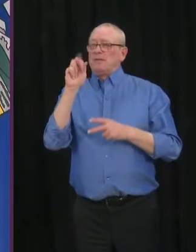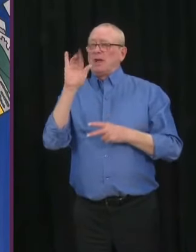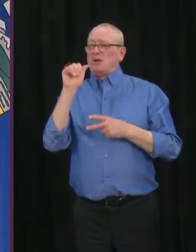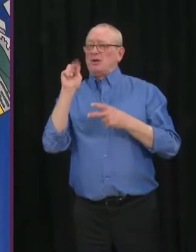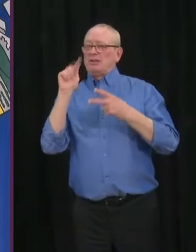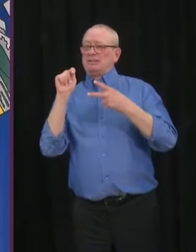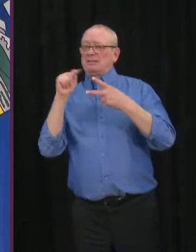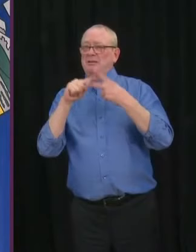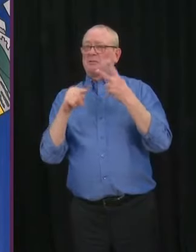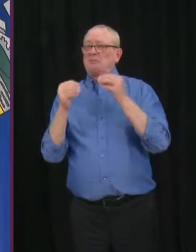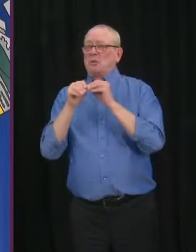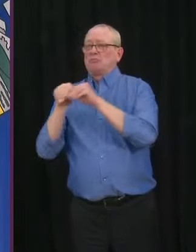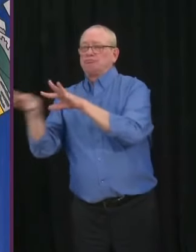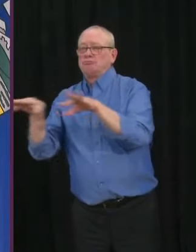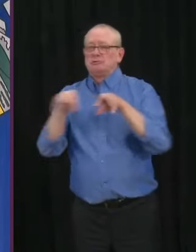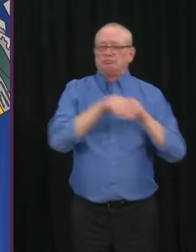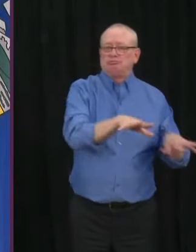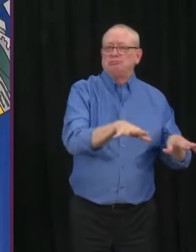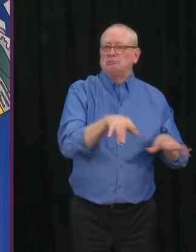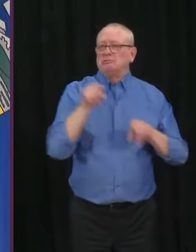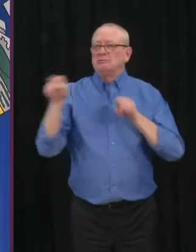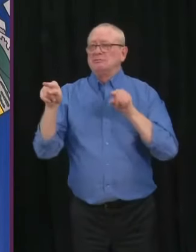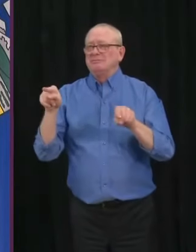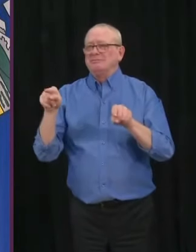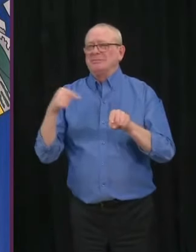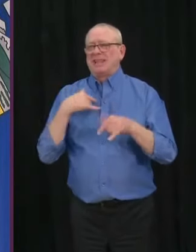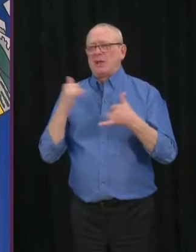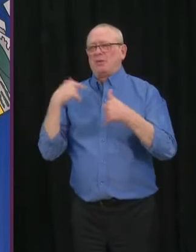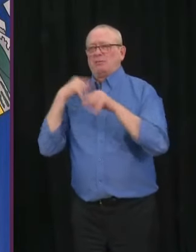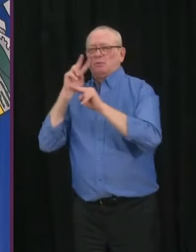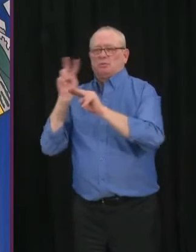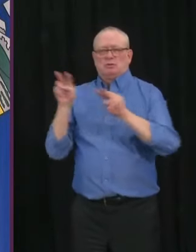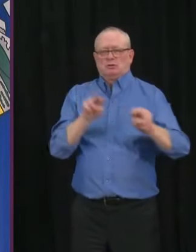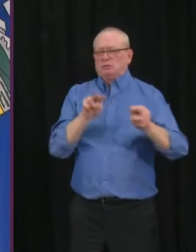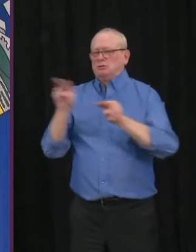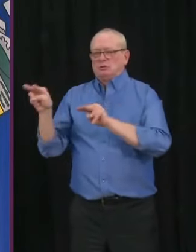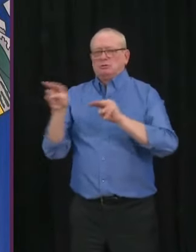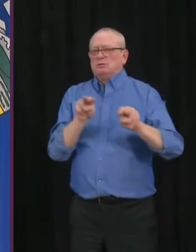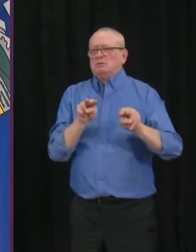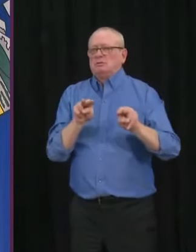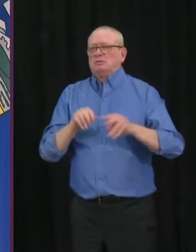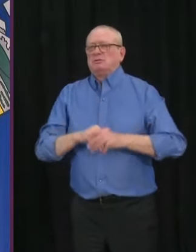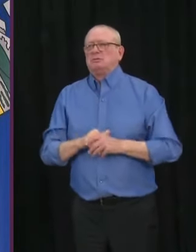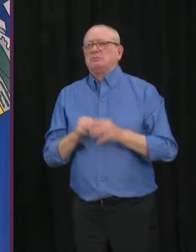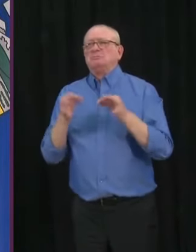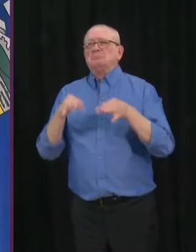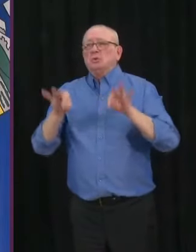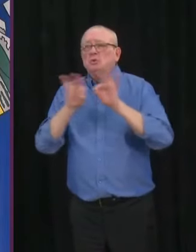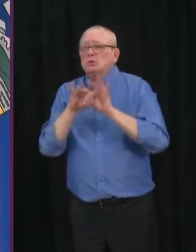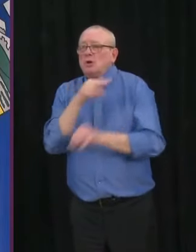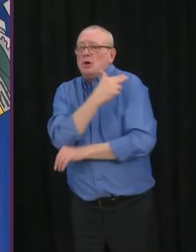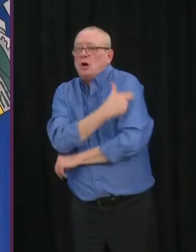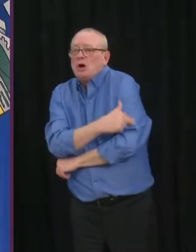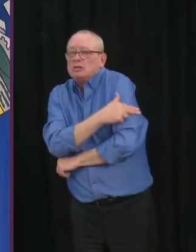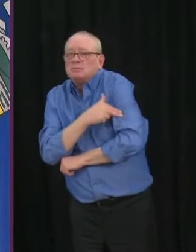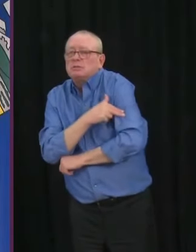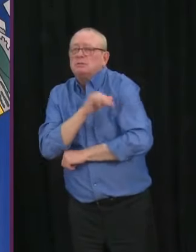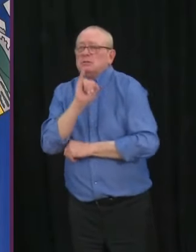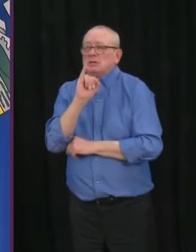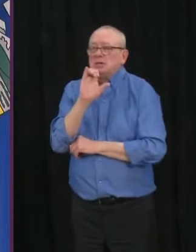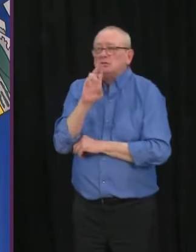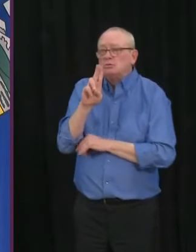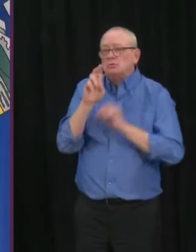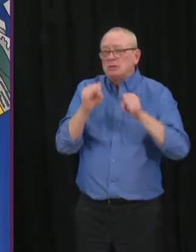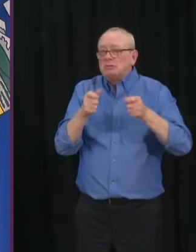this on a day by day basis, making sure we can keep our hospitalizations and the ICUs heading in the right direction. So again, thank you to all of our health